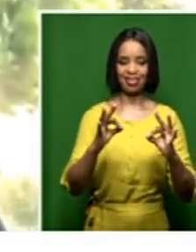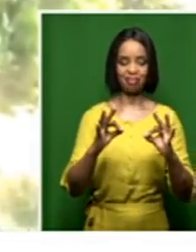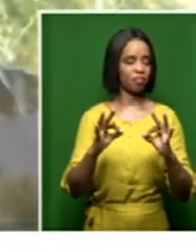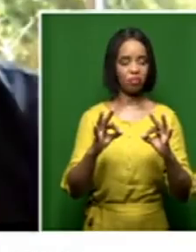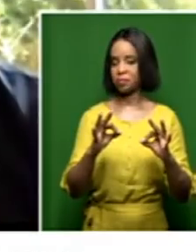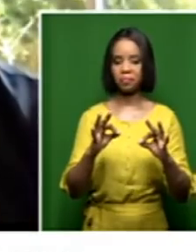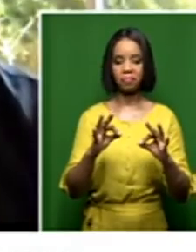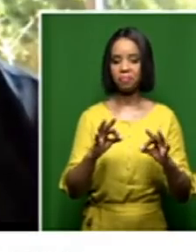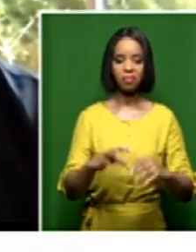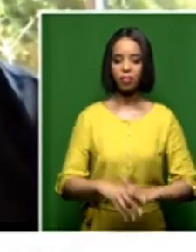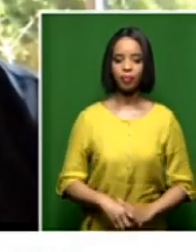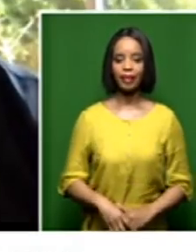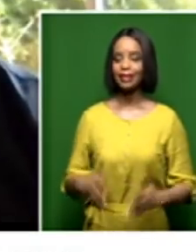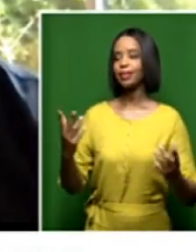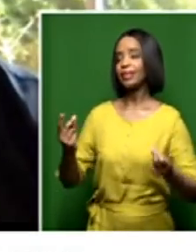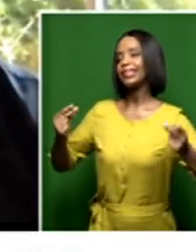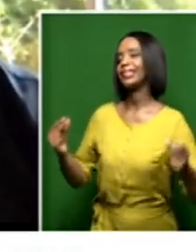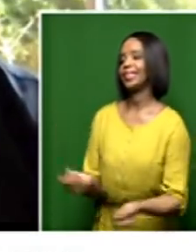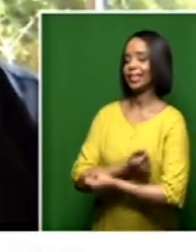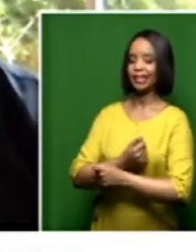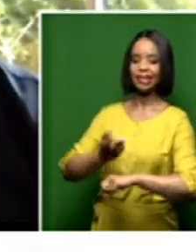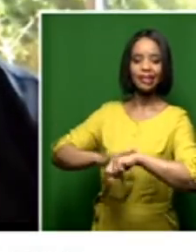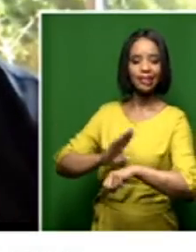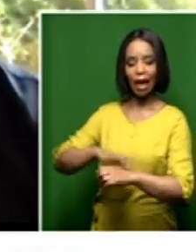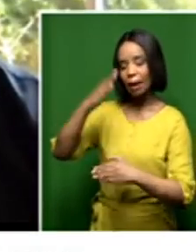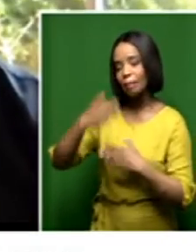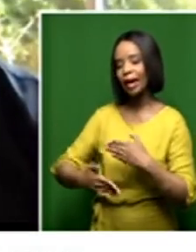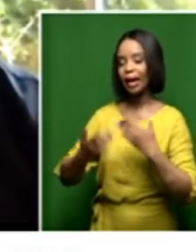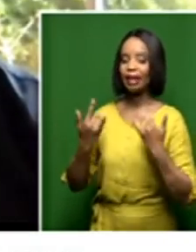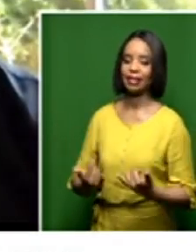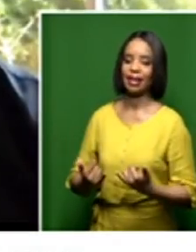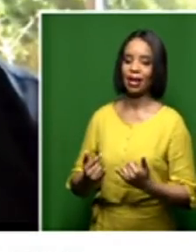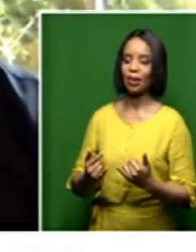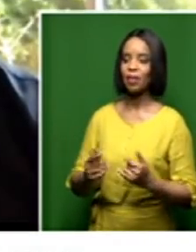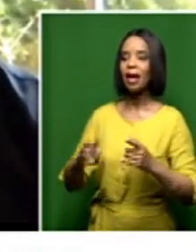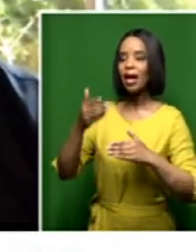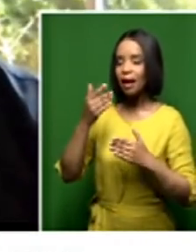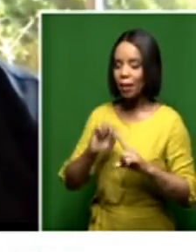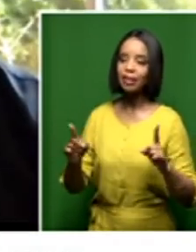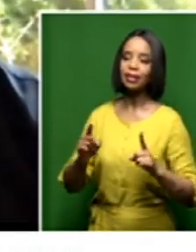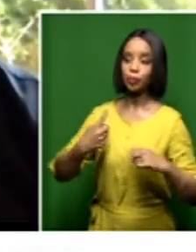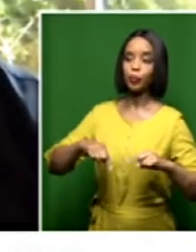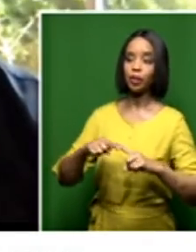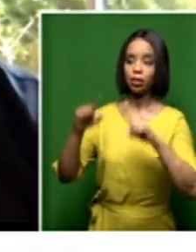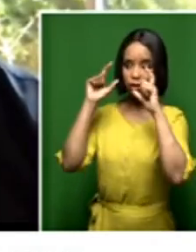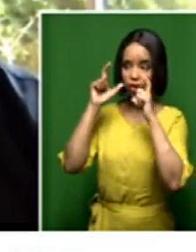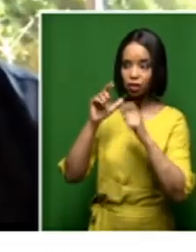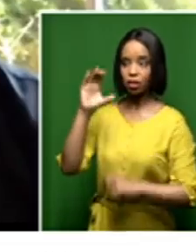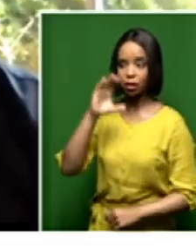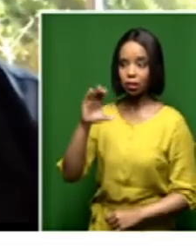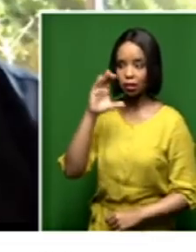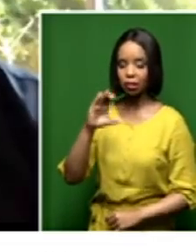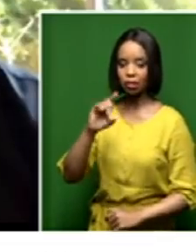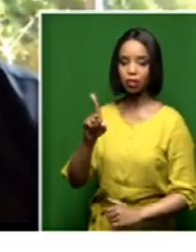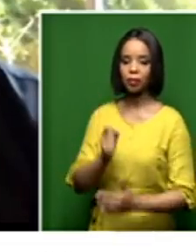So, we unfortunately are out of time, so we'll have to leave it there. But no doubt, we'll be keeping an eye on this, and hopefully we'll speak again